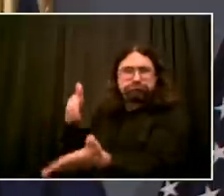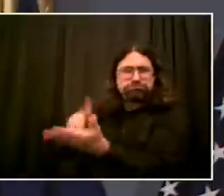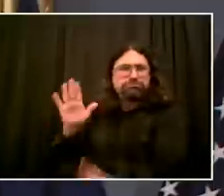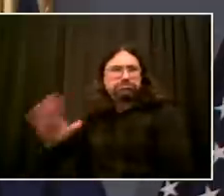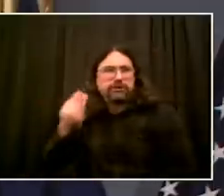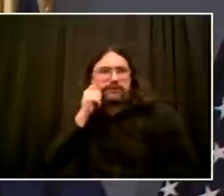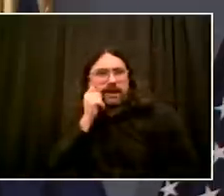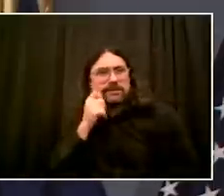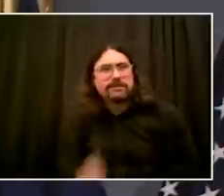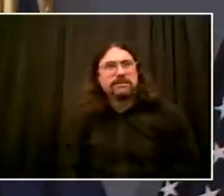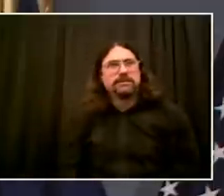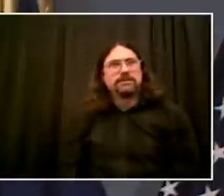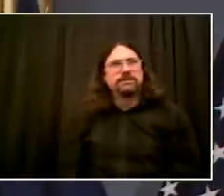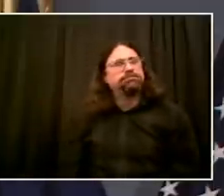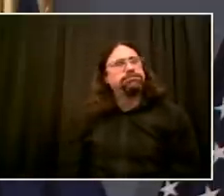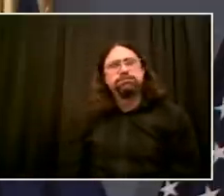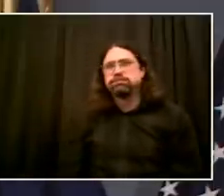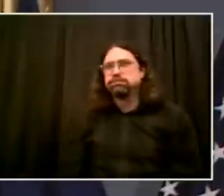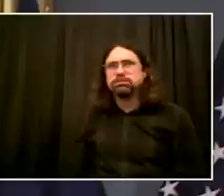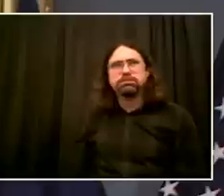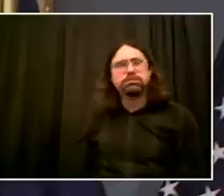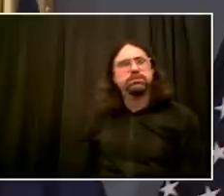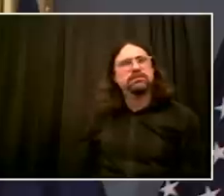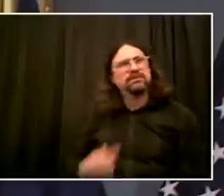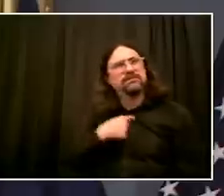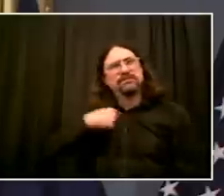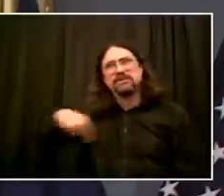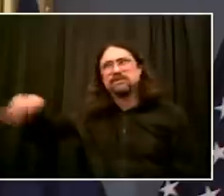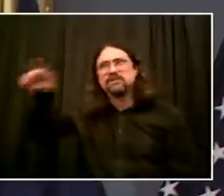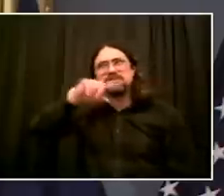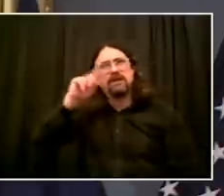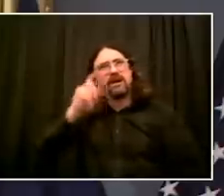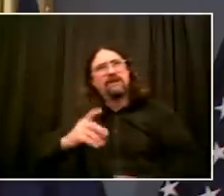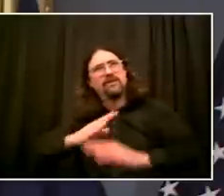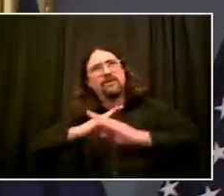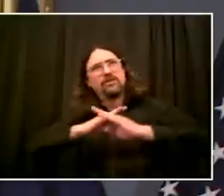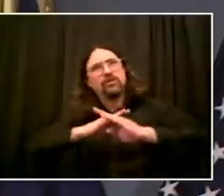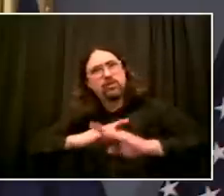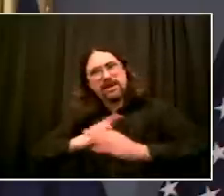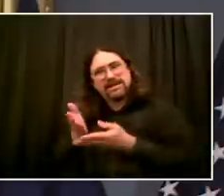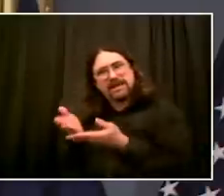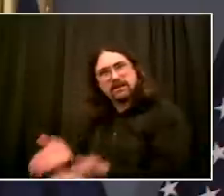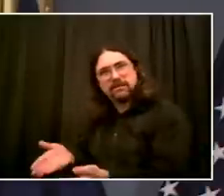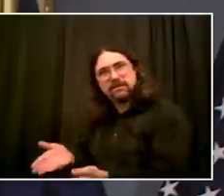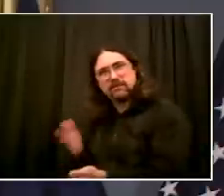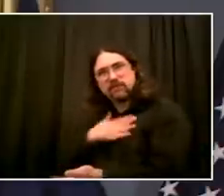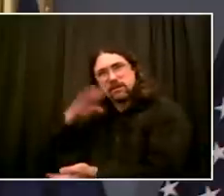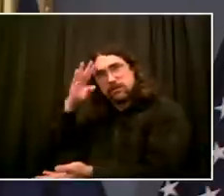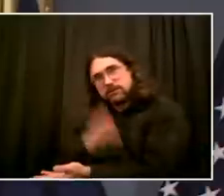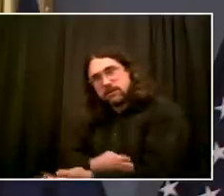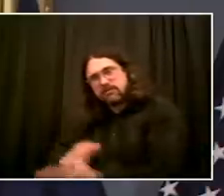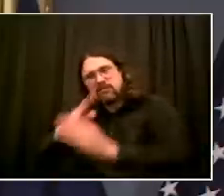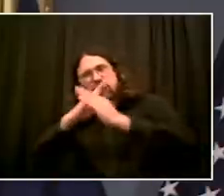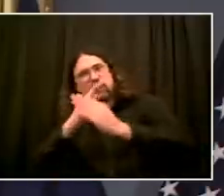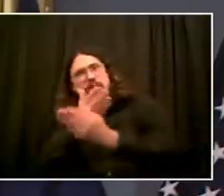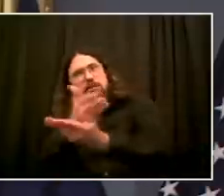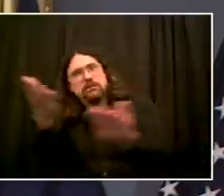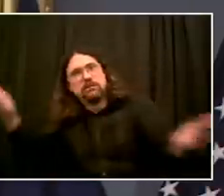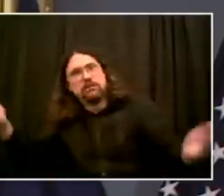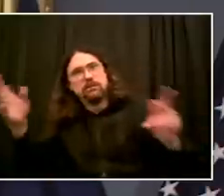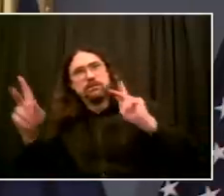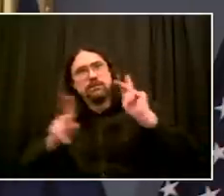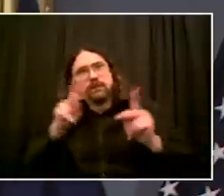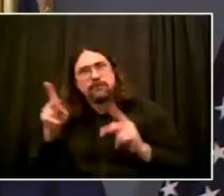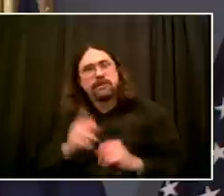needed to have particular training, I would never have understood that except as an abstraction until